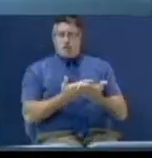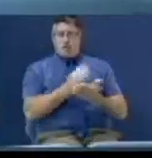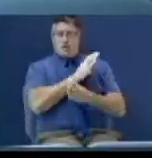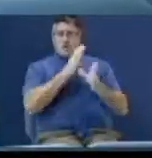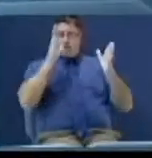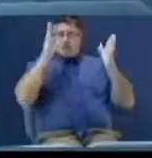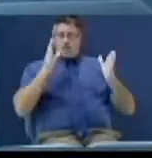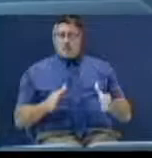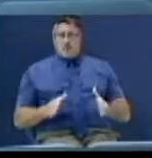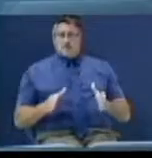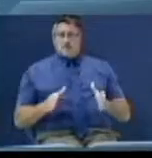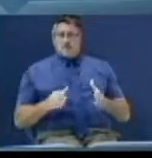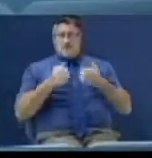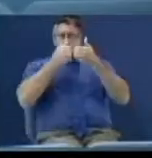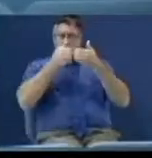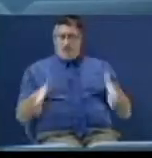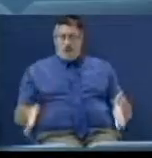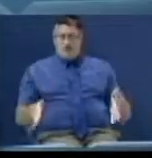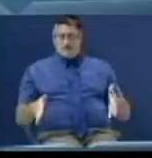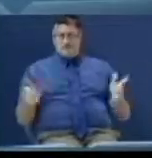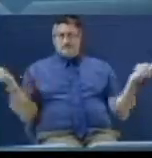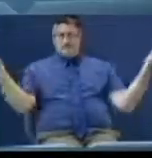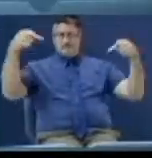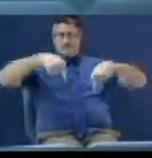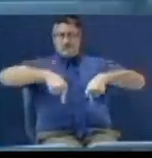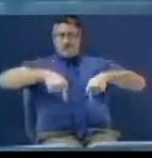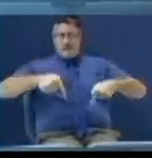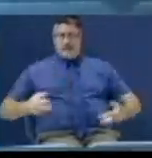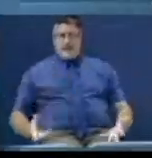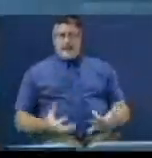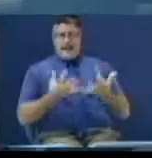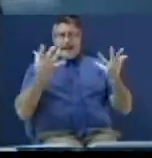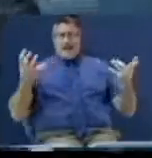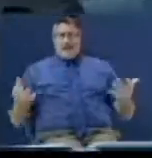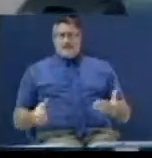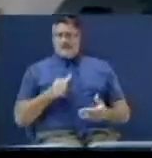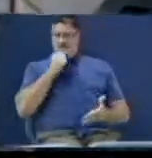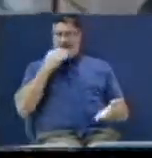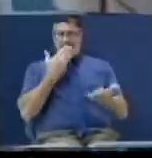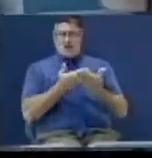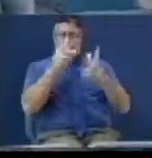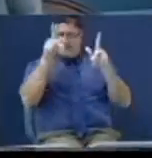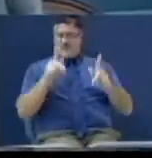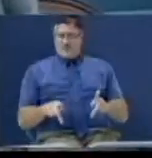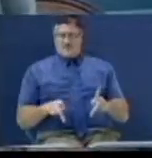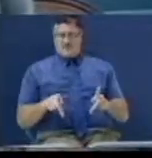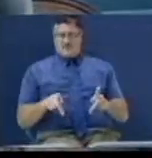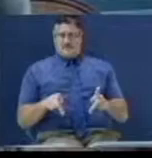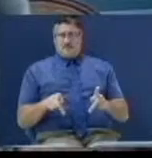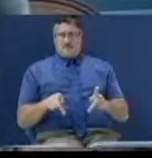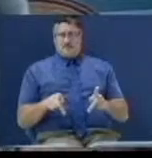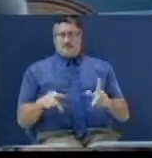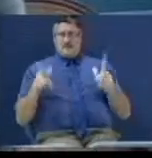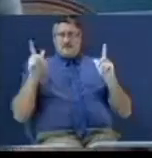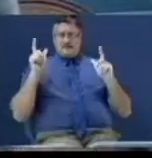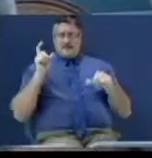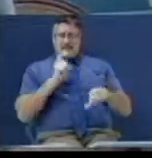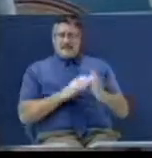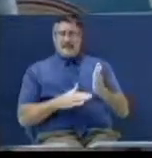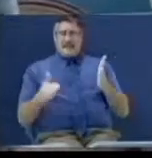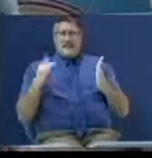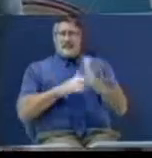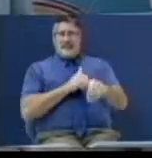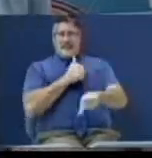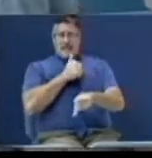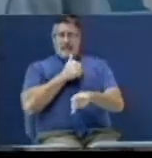You're lost and on your way to hell. You're not a very good person. And he's constantly accusing us.